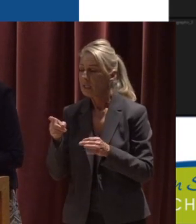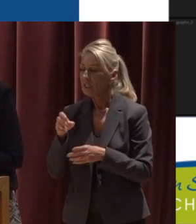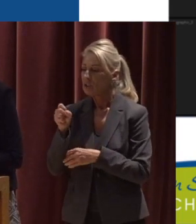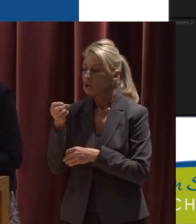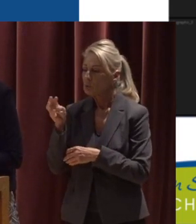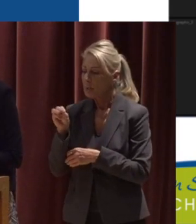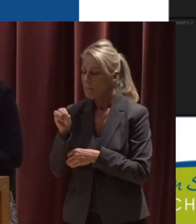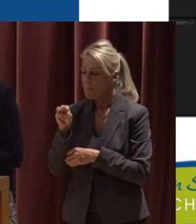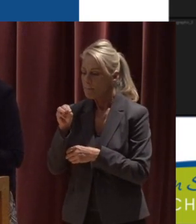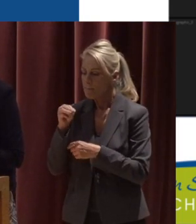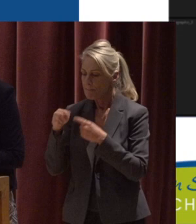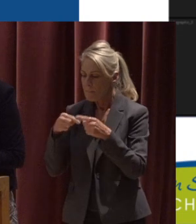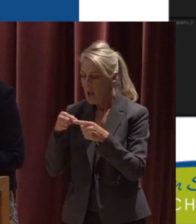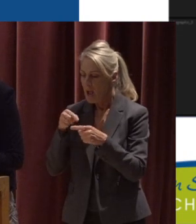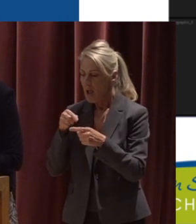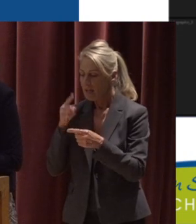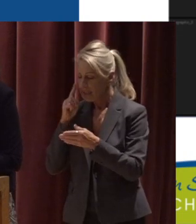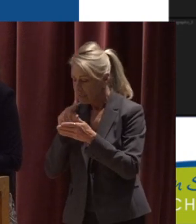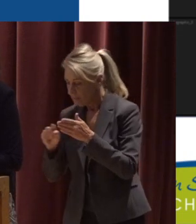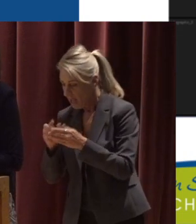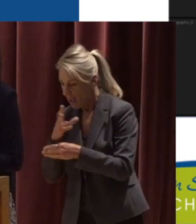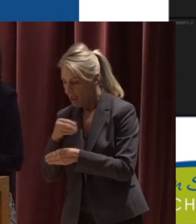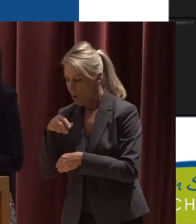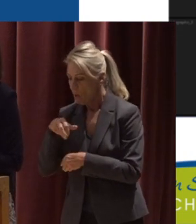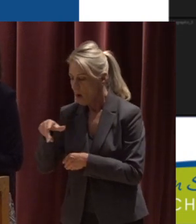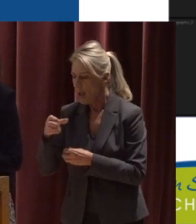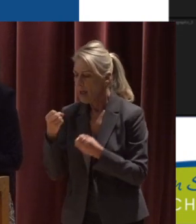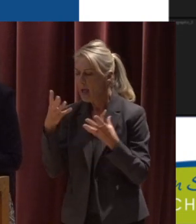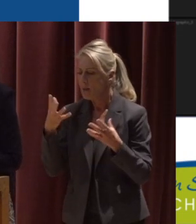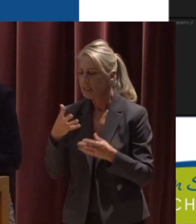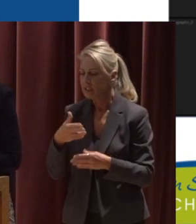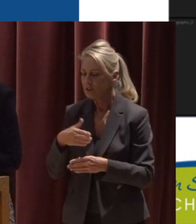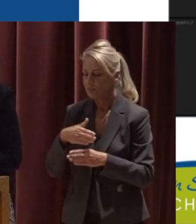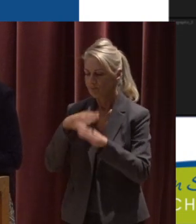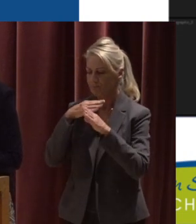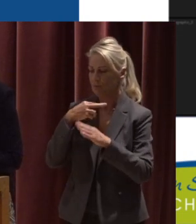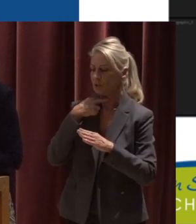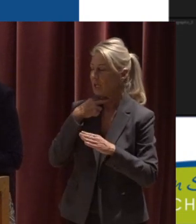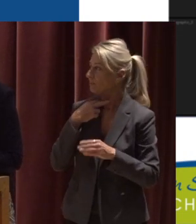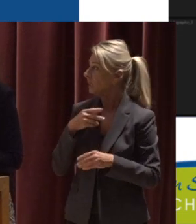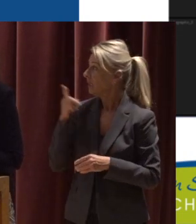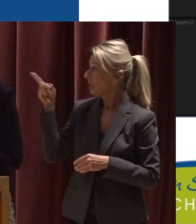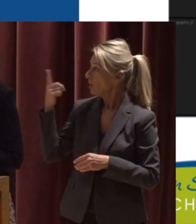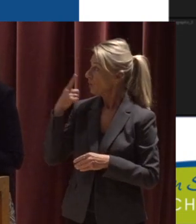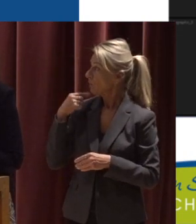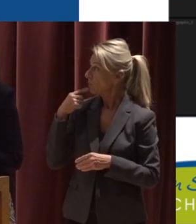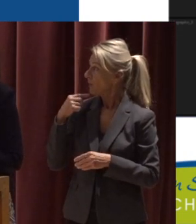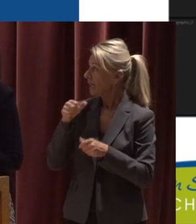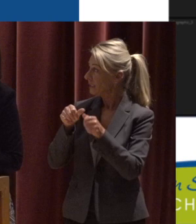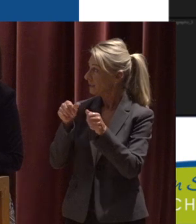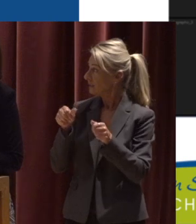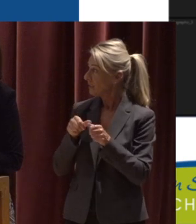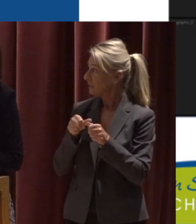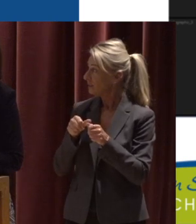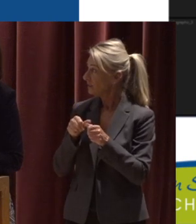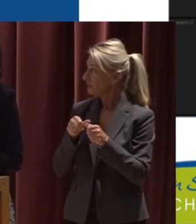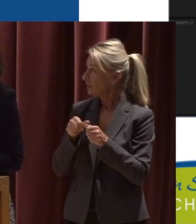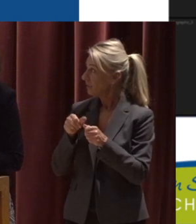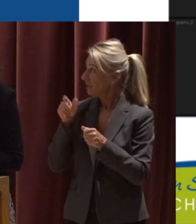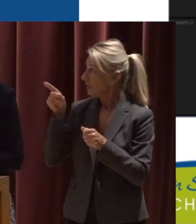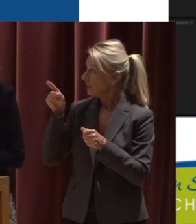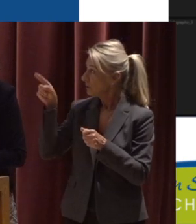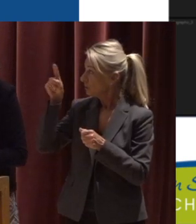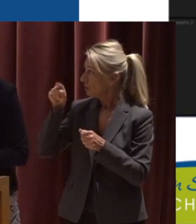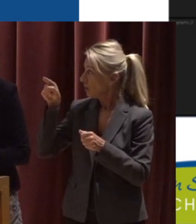inspected and walked A number of debris jams here As we can see here, red sections both of stream and of these